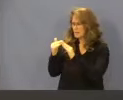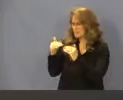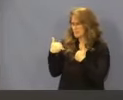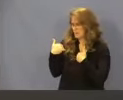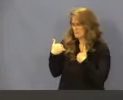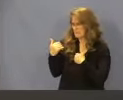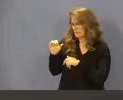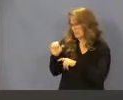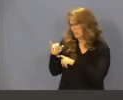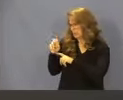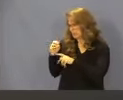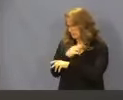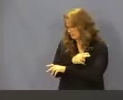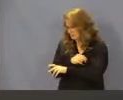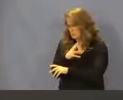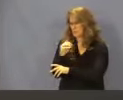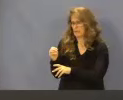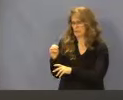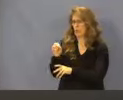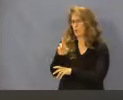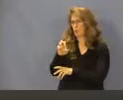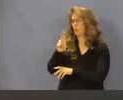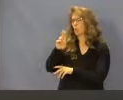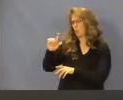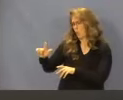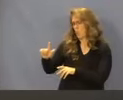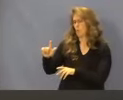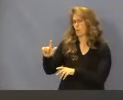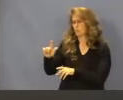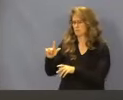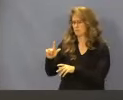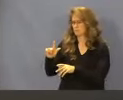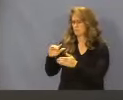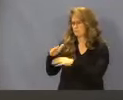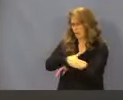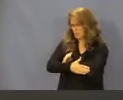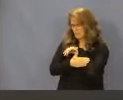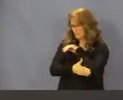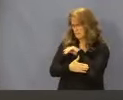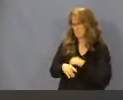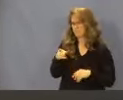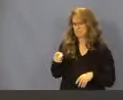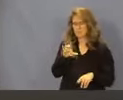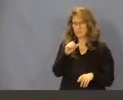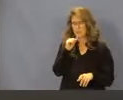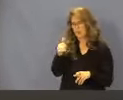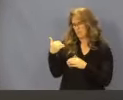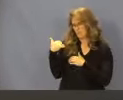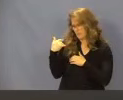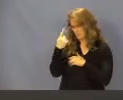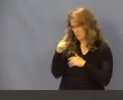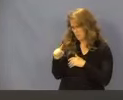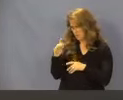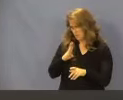hospitals in rural counties, and more. A CON will no longer be required for capital expenditures or for the acquisition